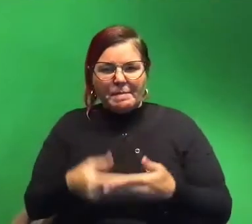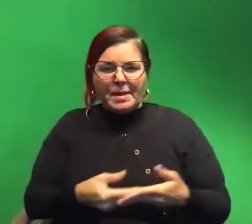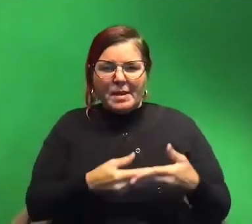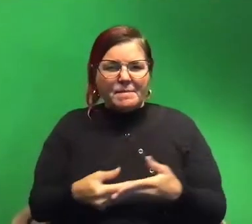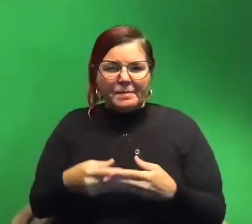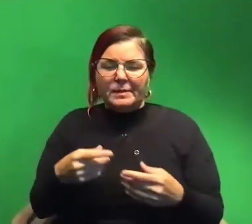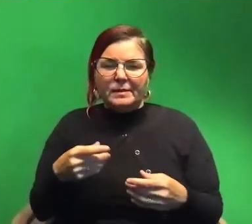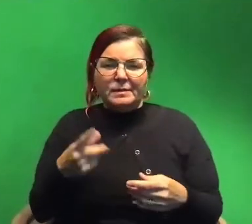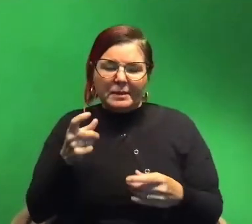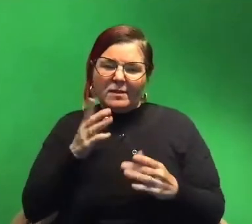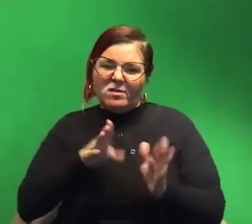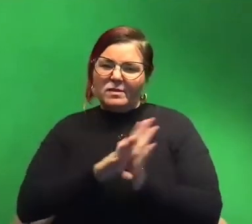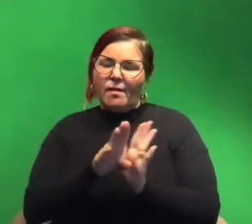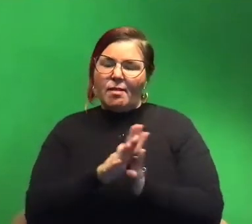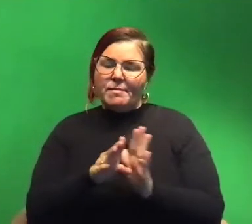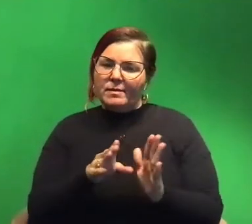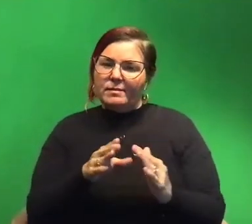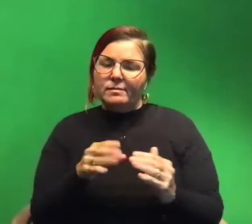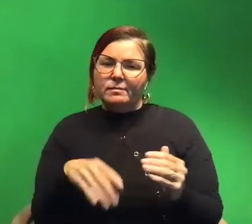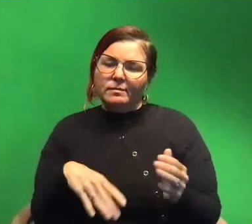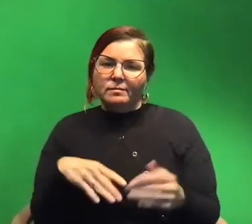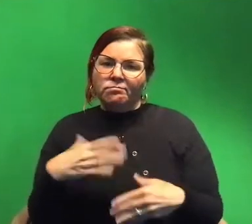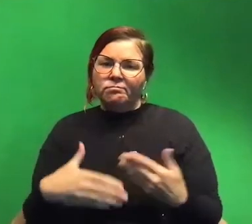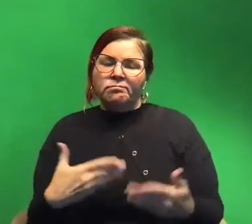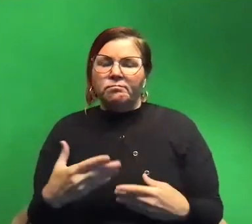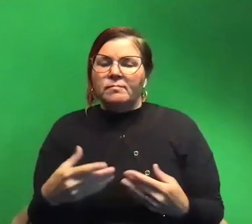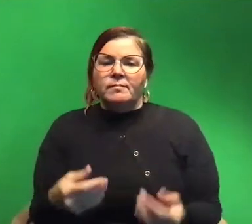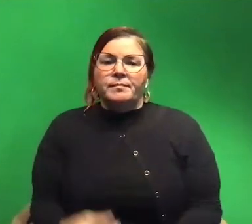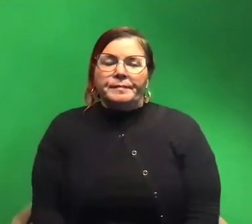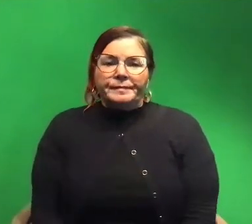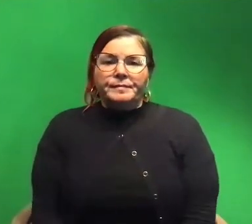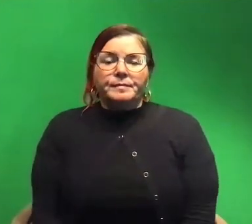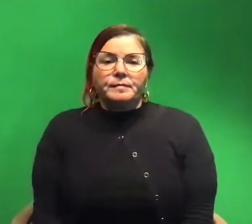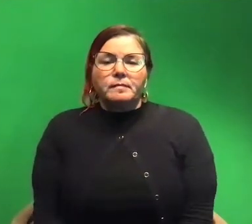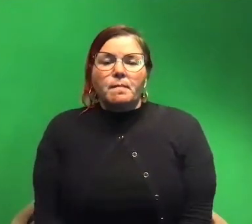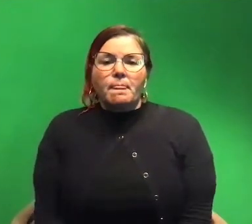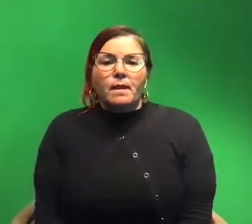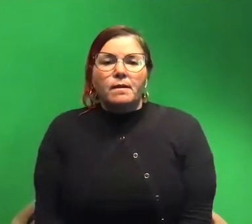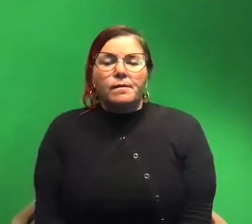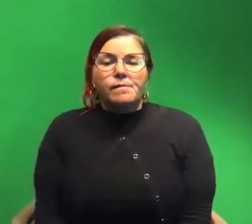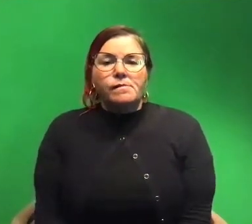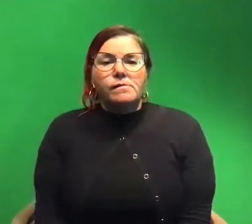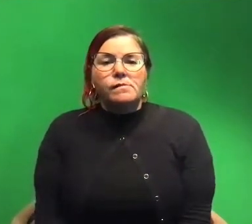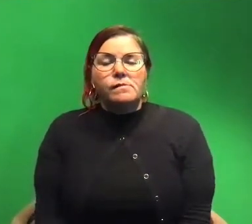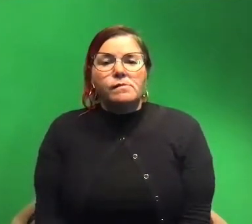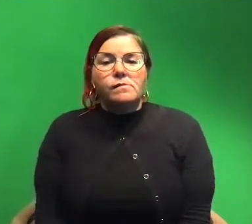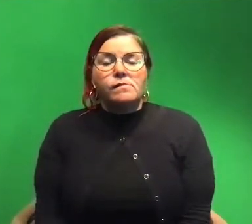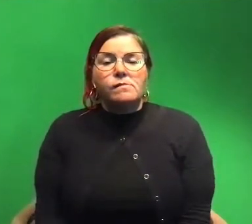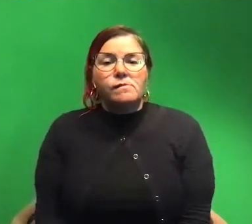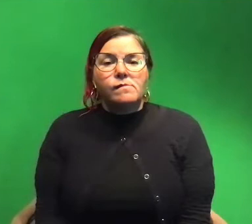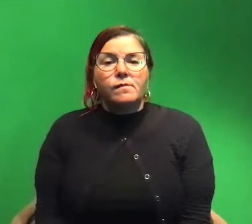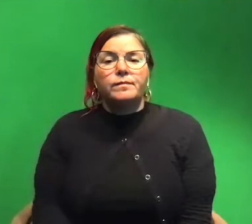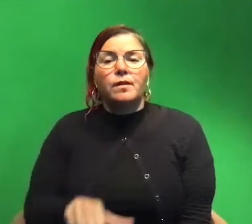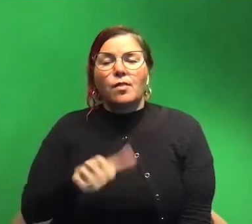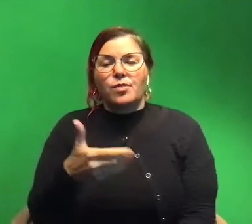point in development and you know then things progress. Um but the other things that para larvae